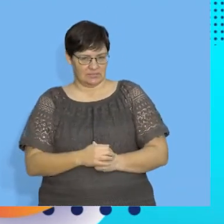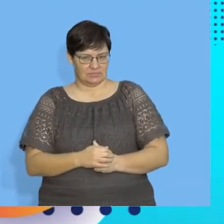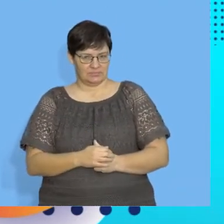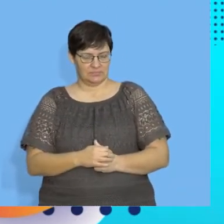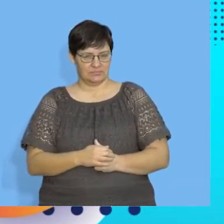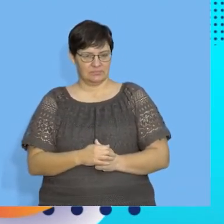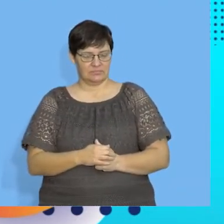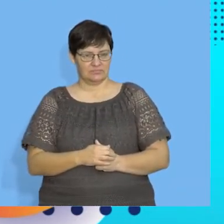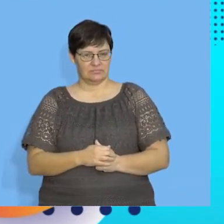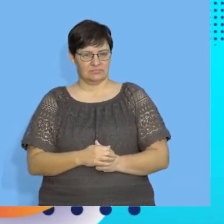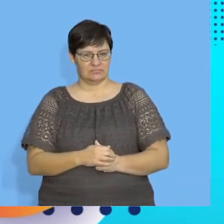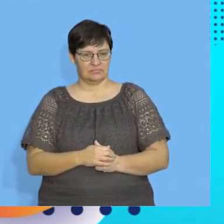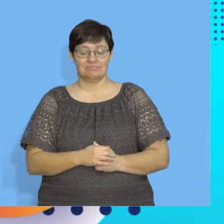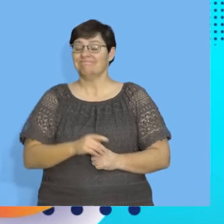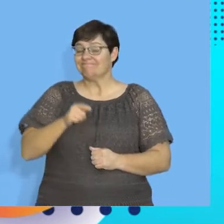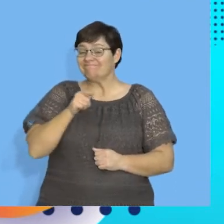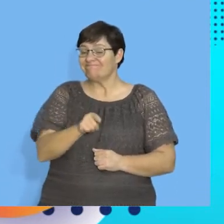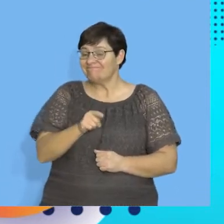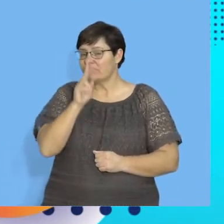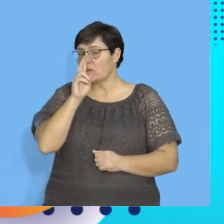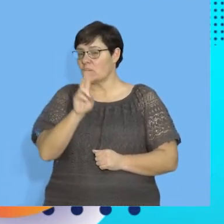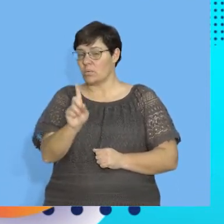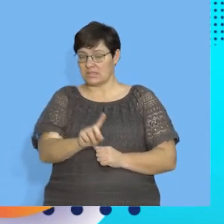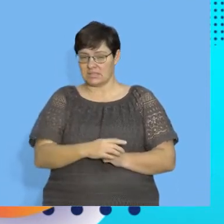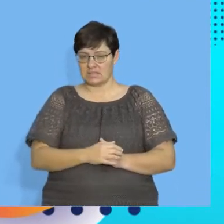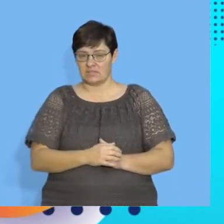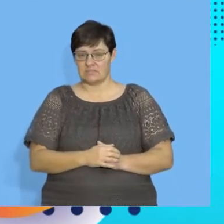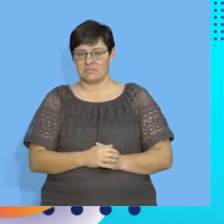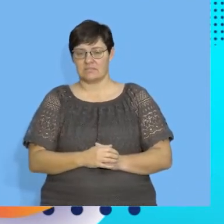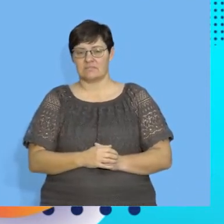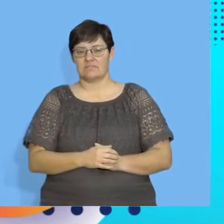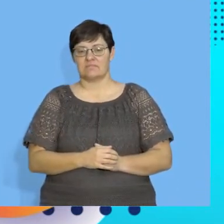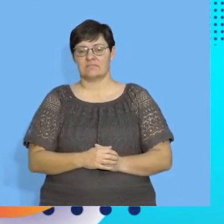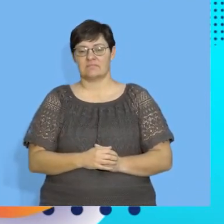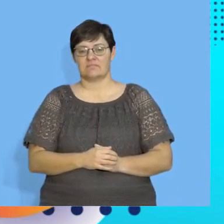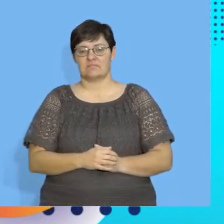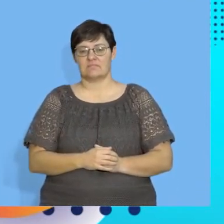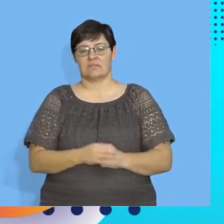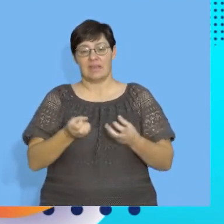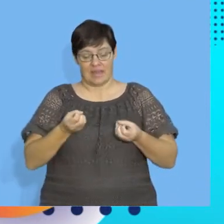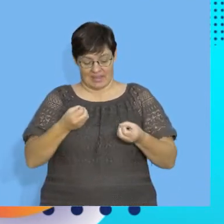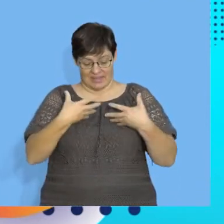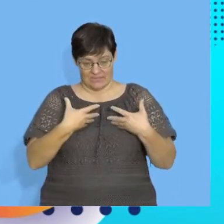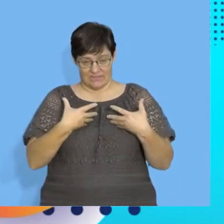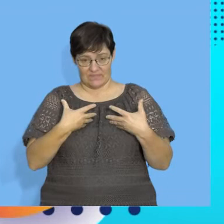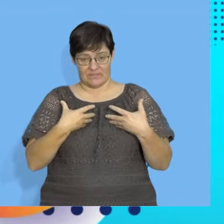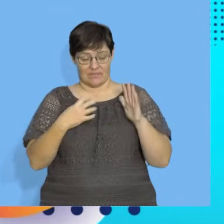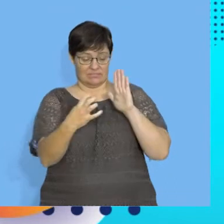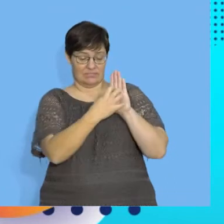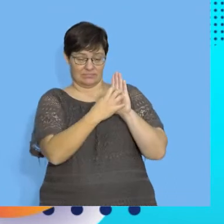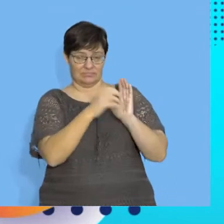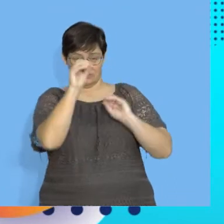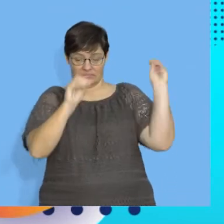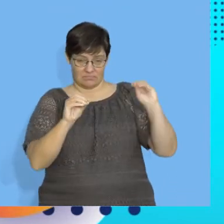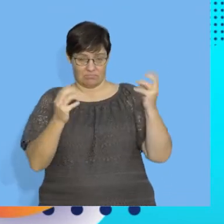So, this part, we're going to look at whether, given a scatterplot, does a correlation